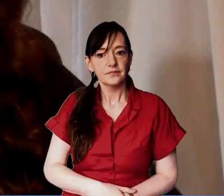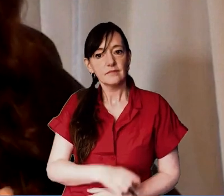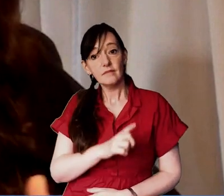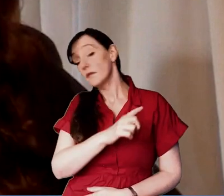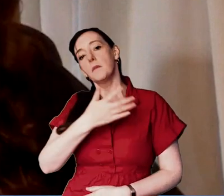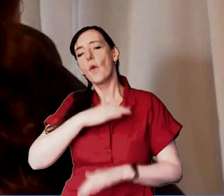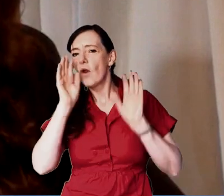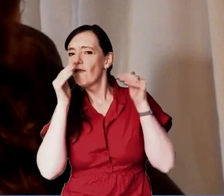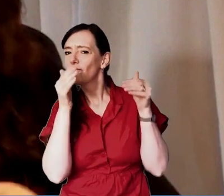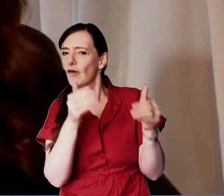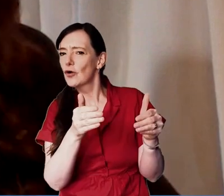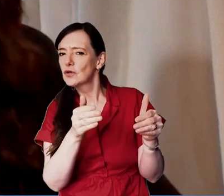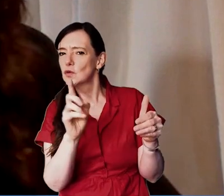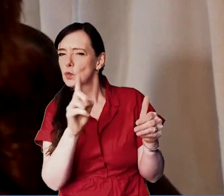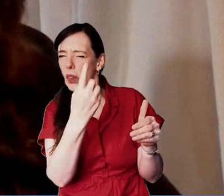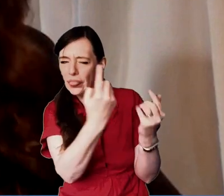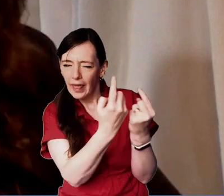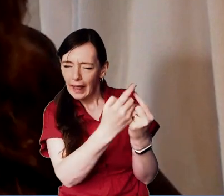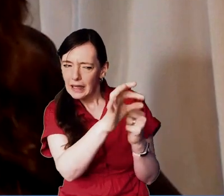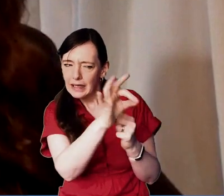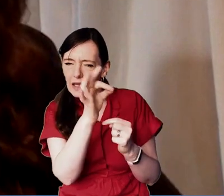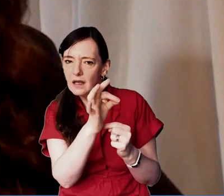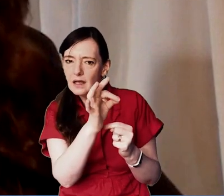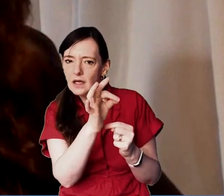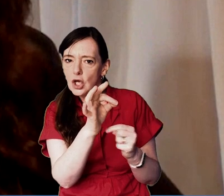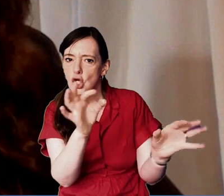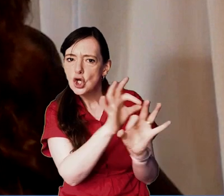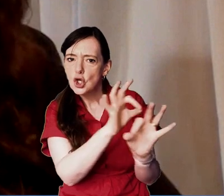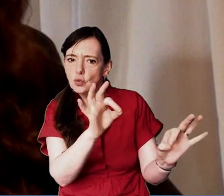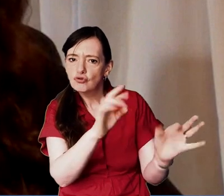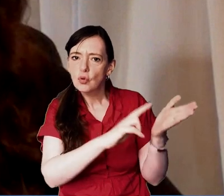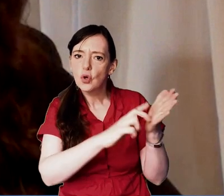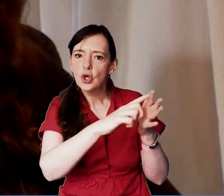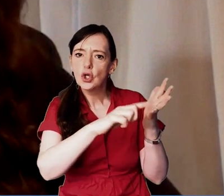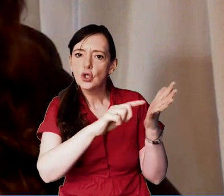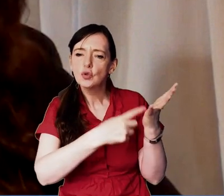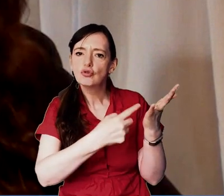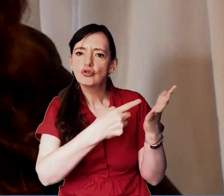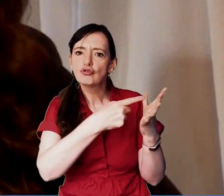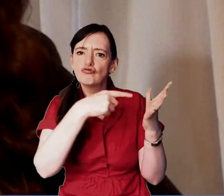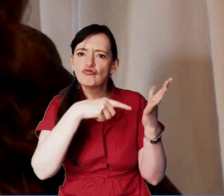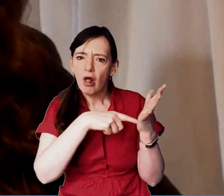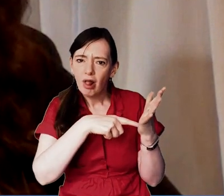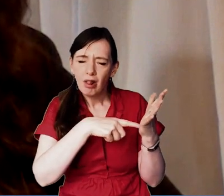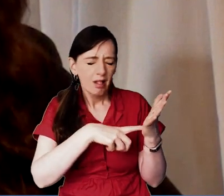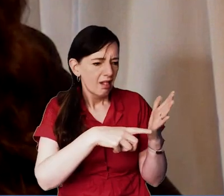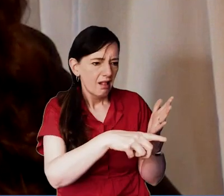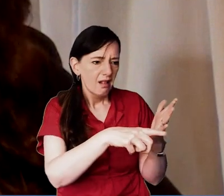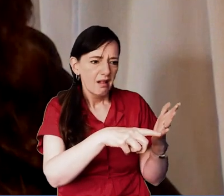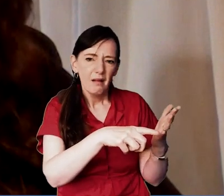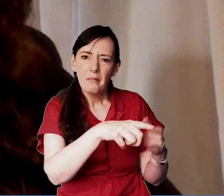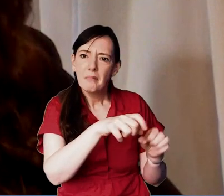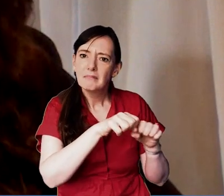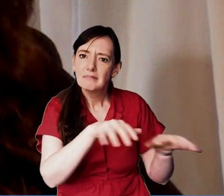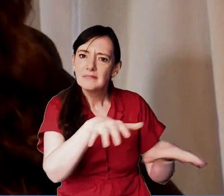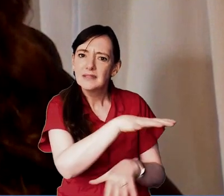and that's the reality that there is no neutral public space to believe that there is is one of the biggest most